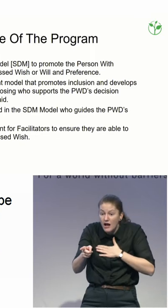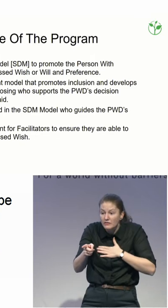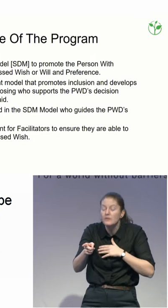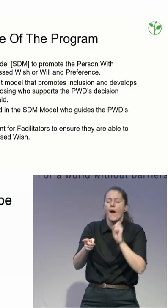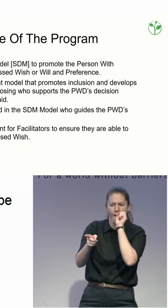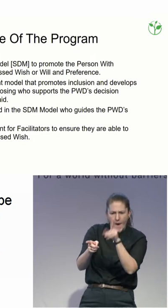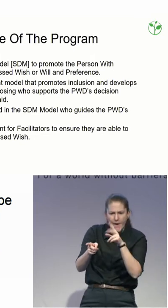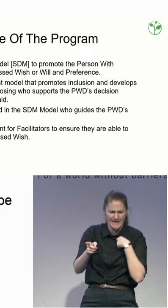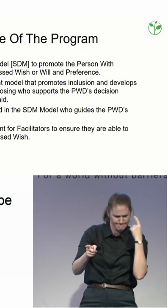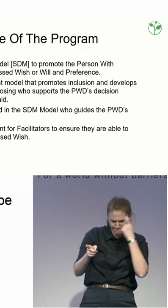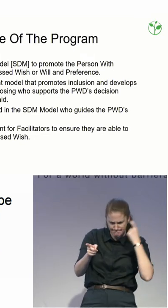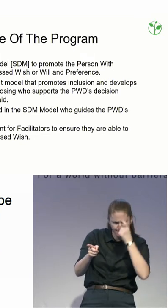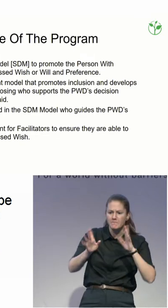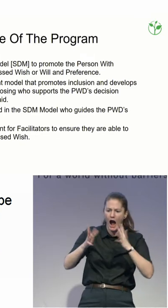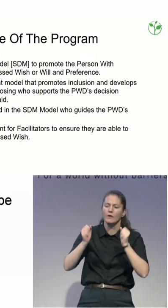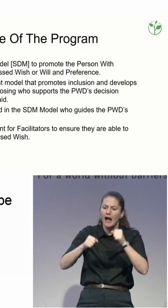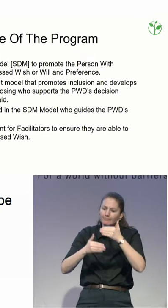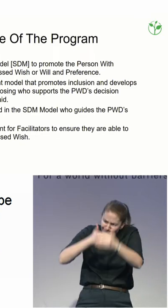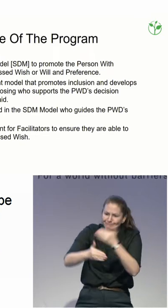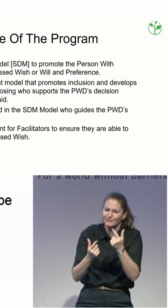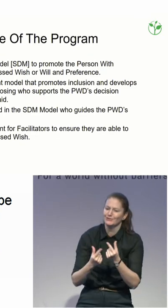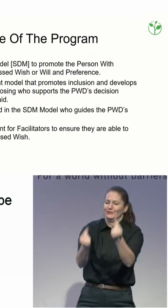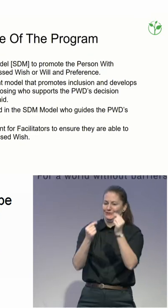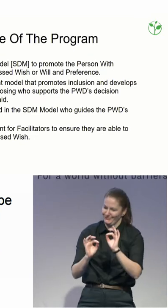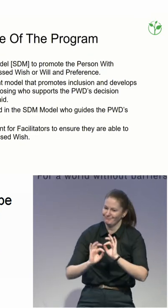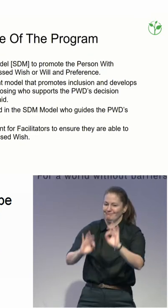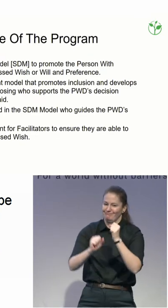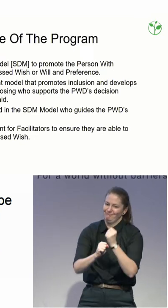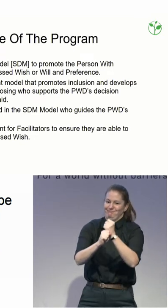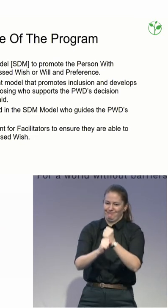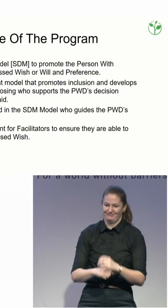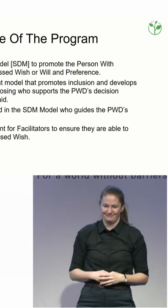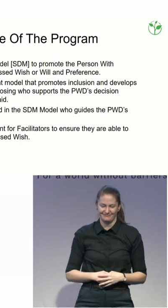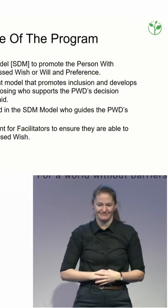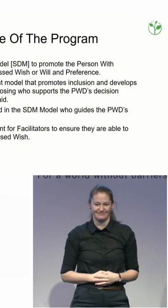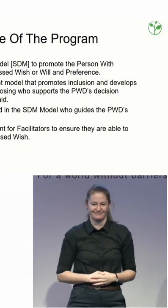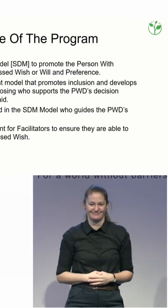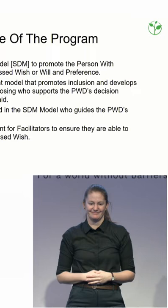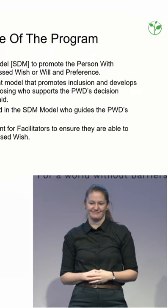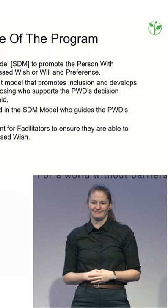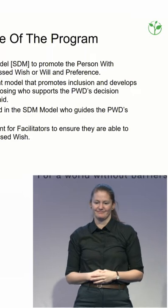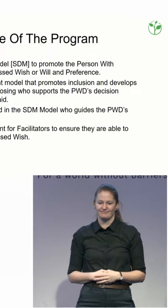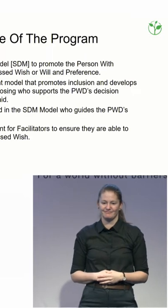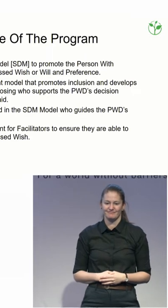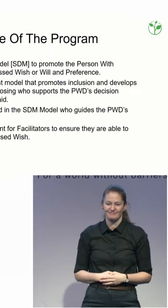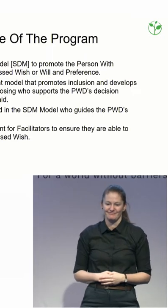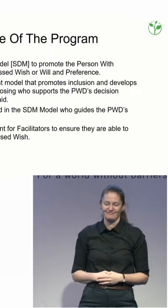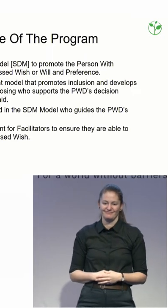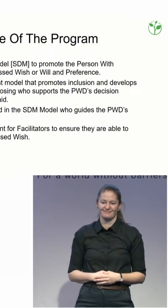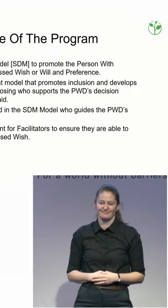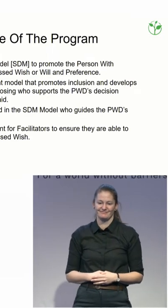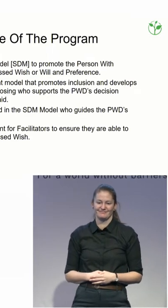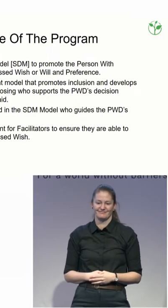So a little bit about the background. Obviously Article 12 is the background of the program. And it